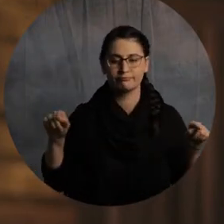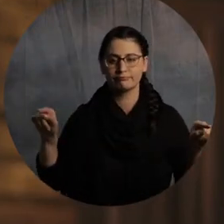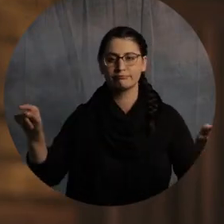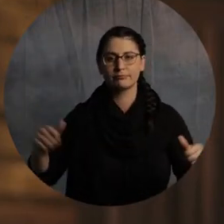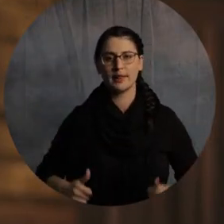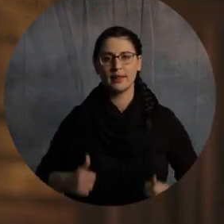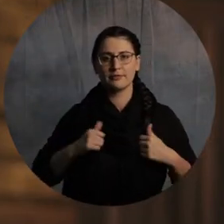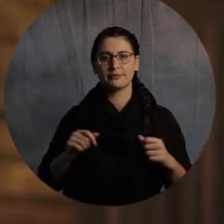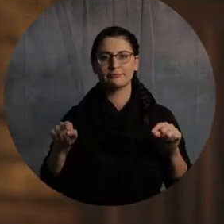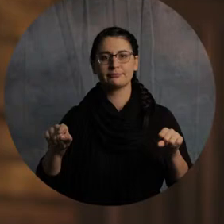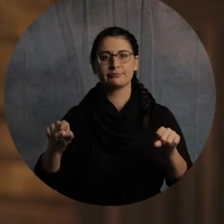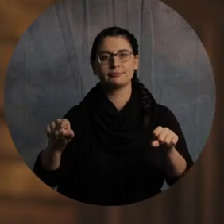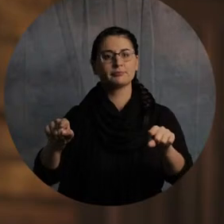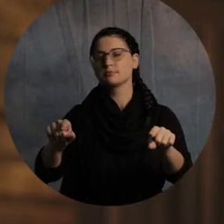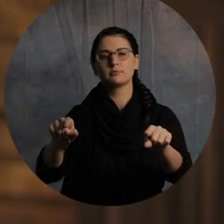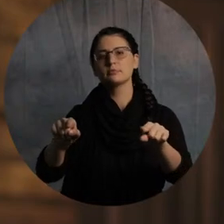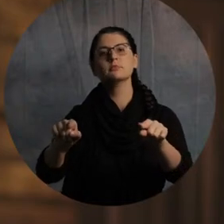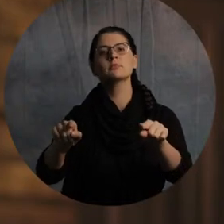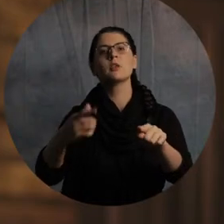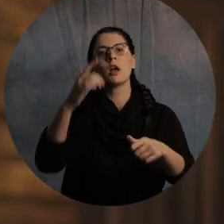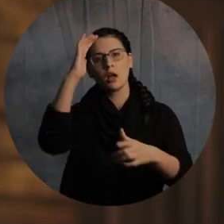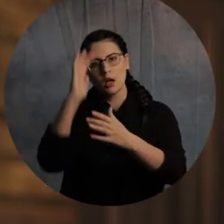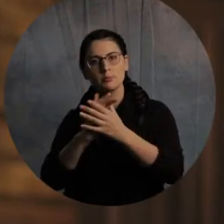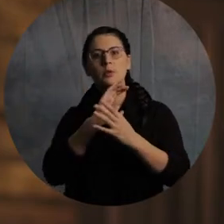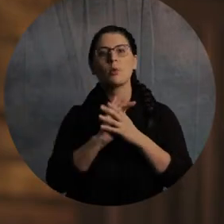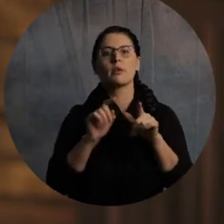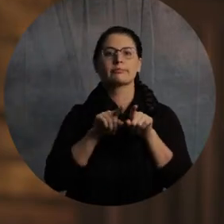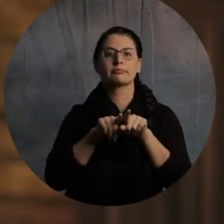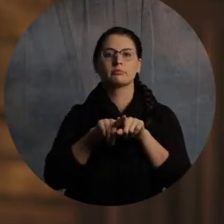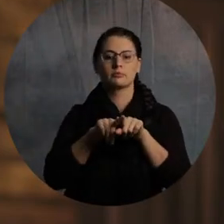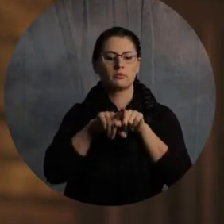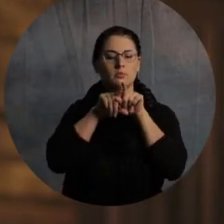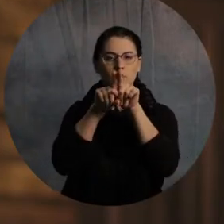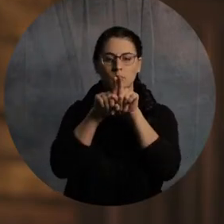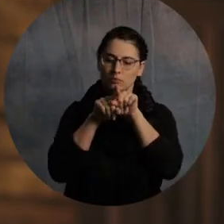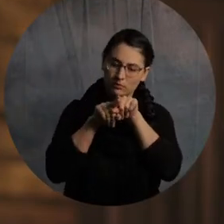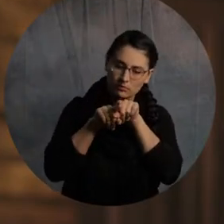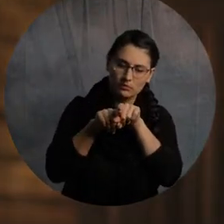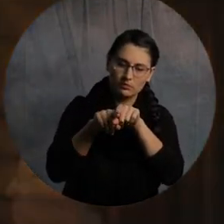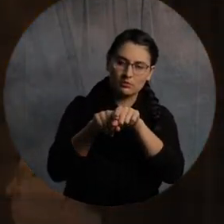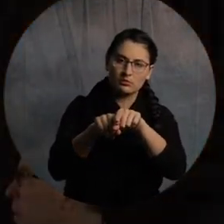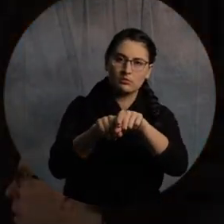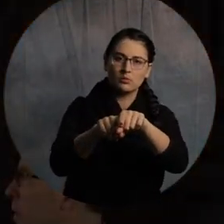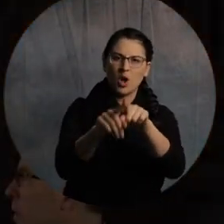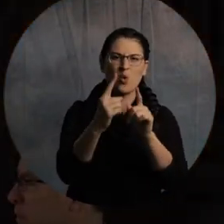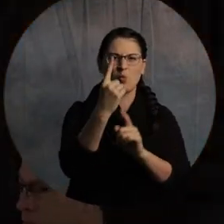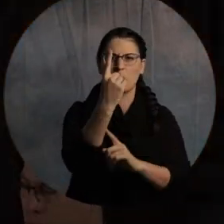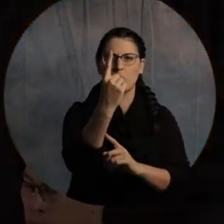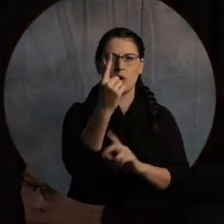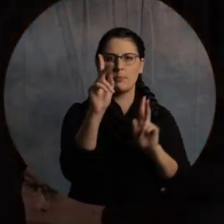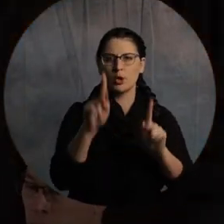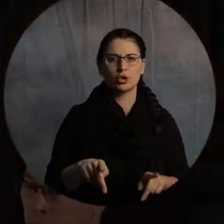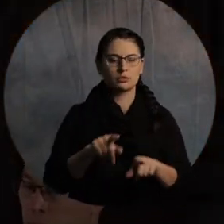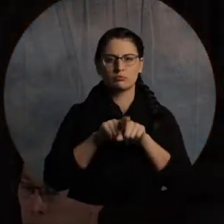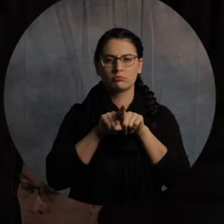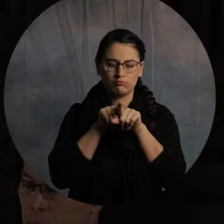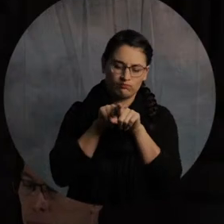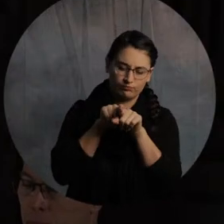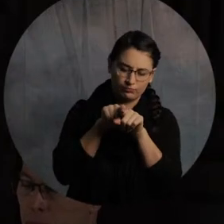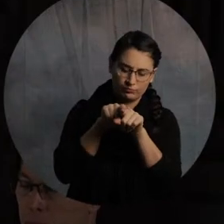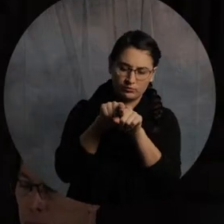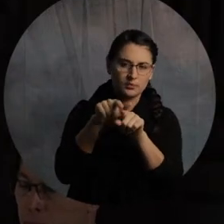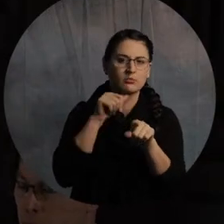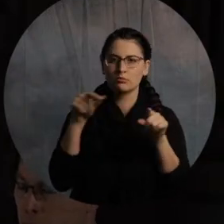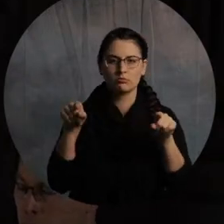husband and wife are one, one entity, one, one person. All right. That's our goal. So